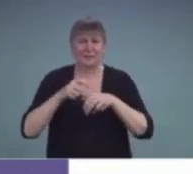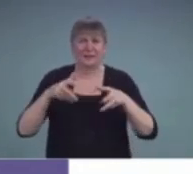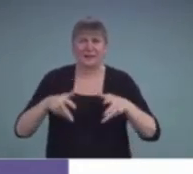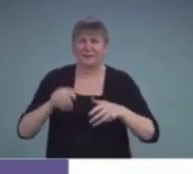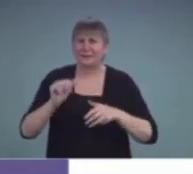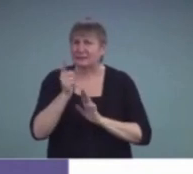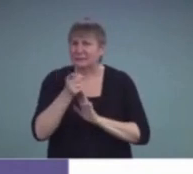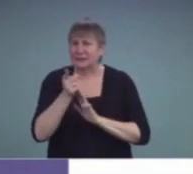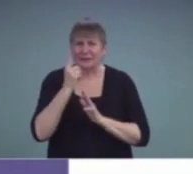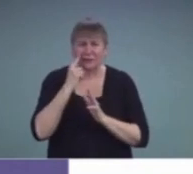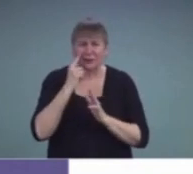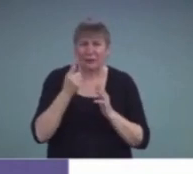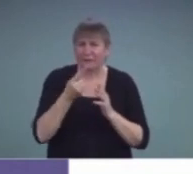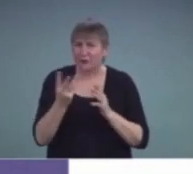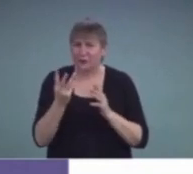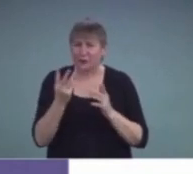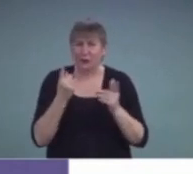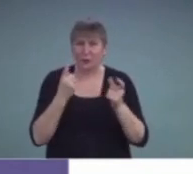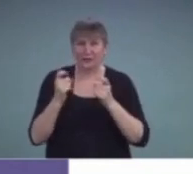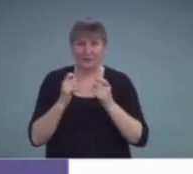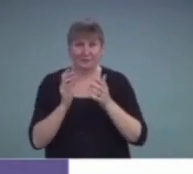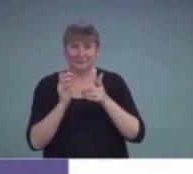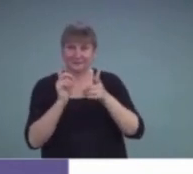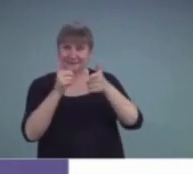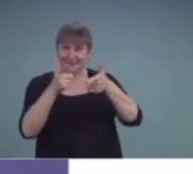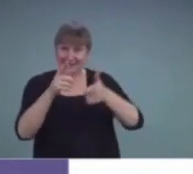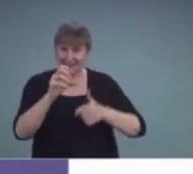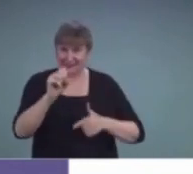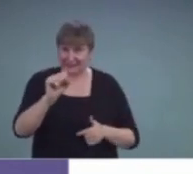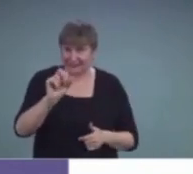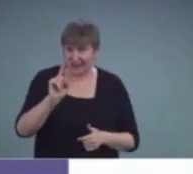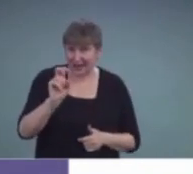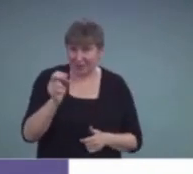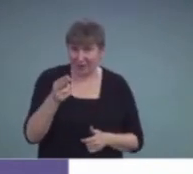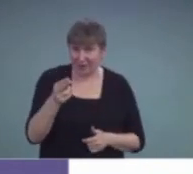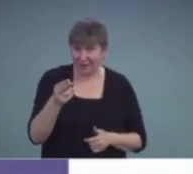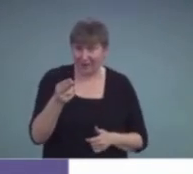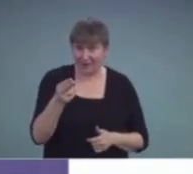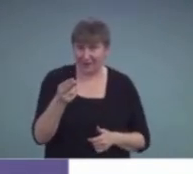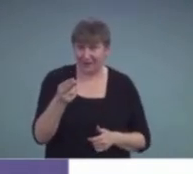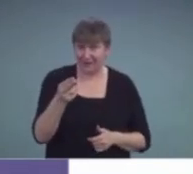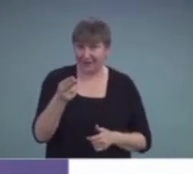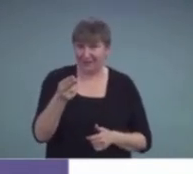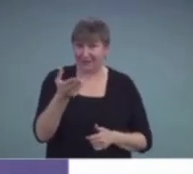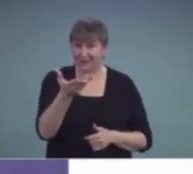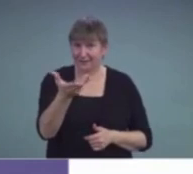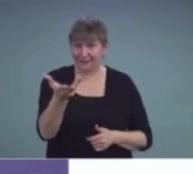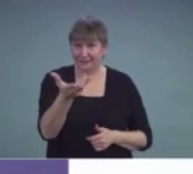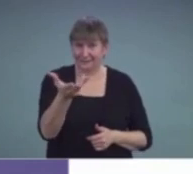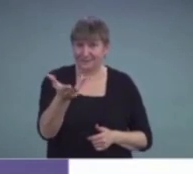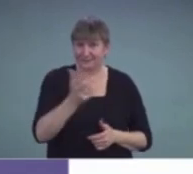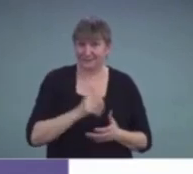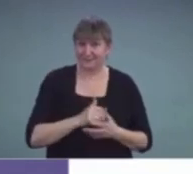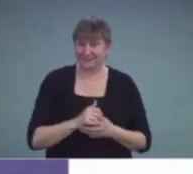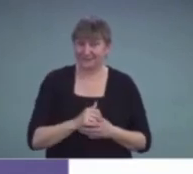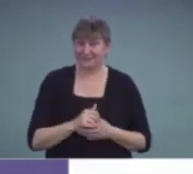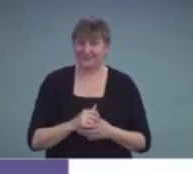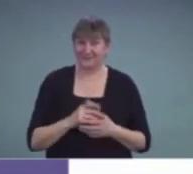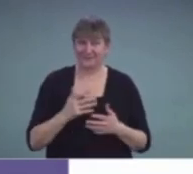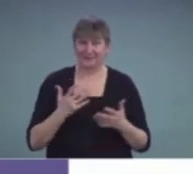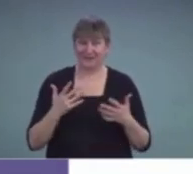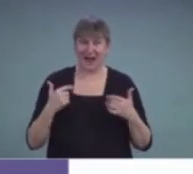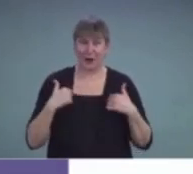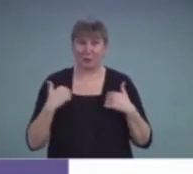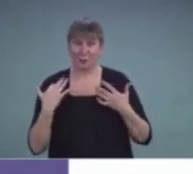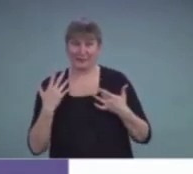Sarah, I'm not sure if this goes back to you to field questions, but I'm going to just wait